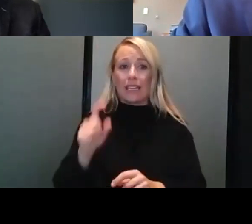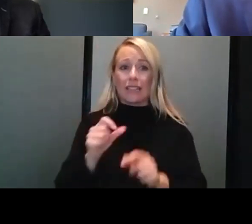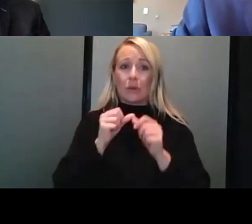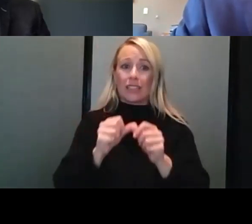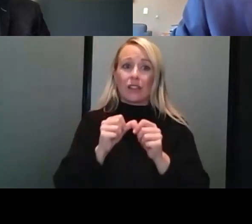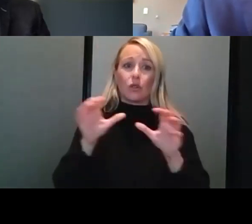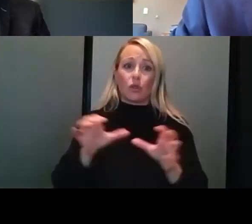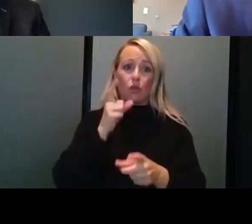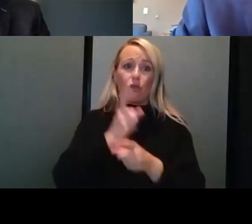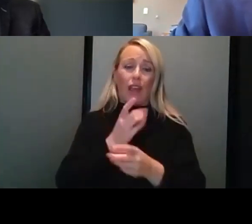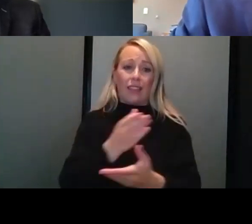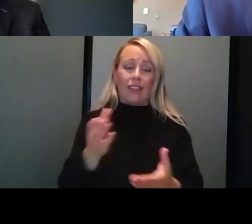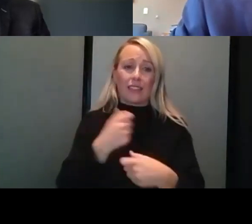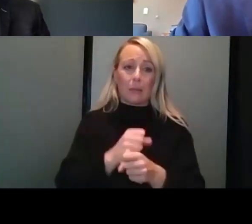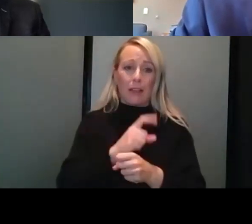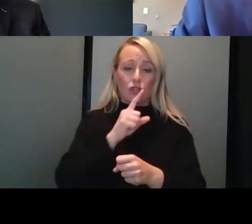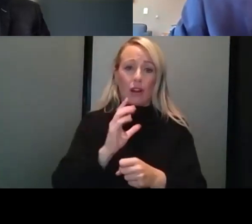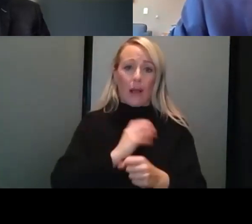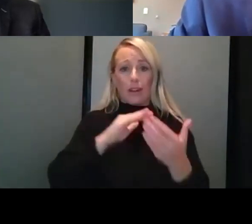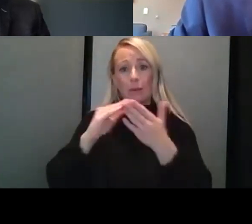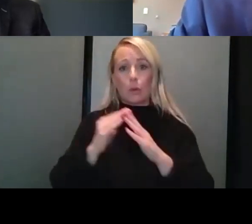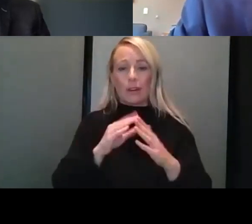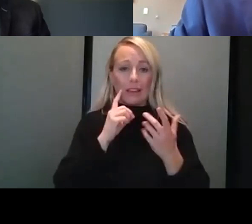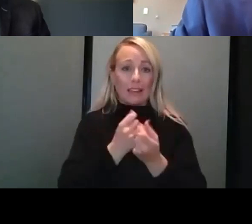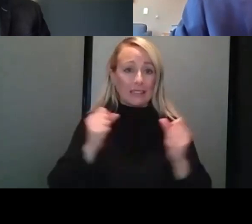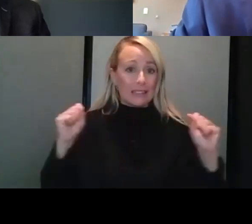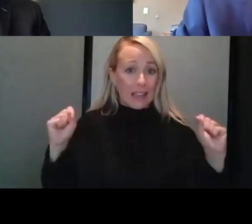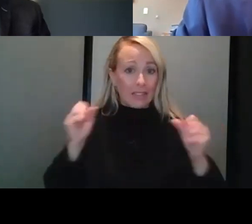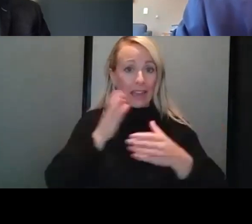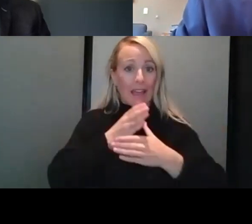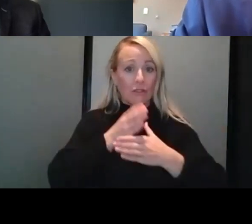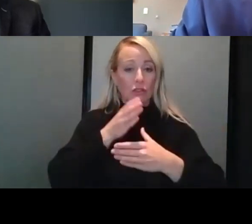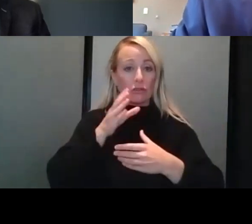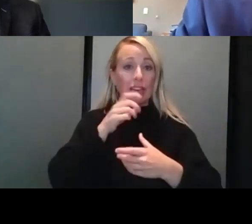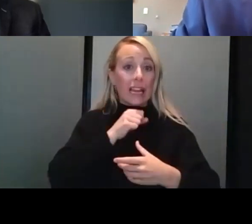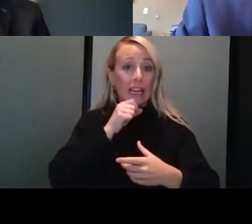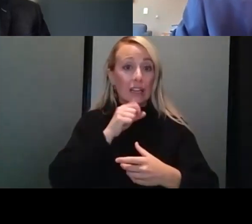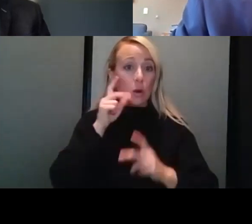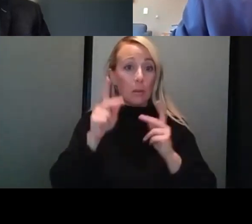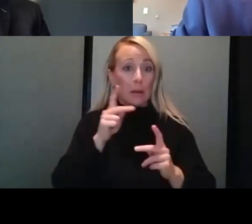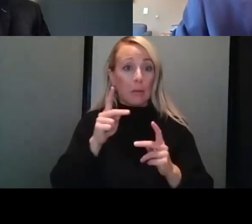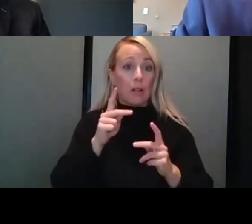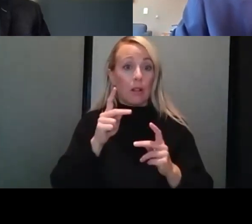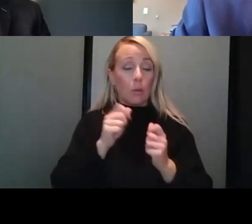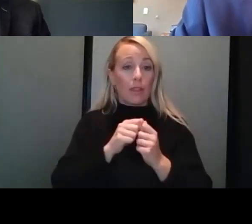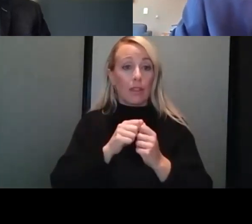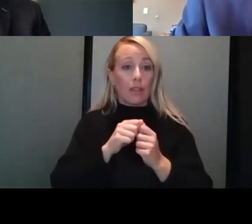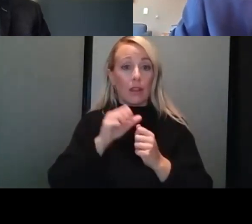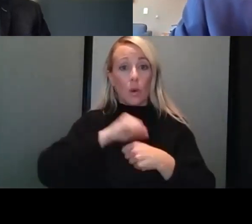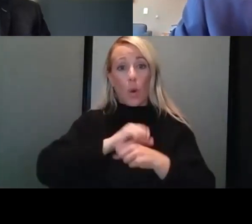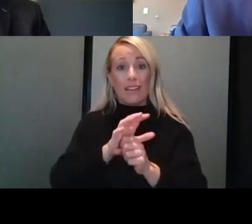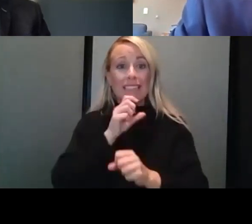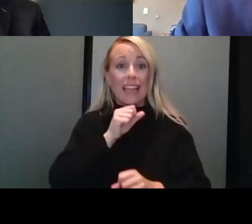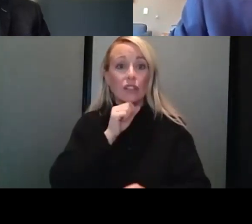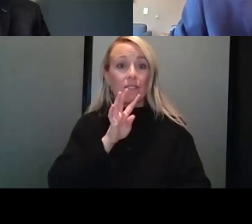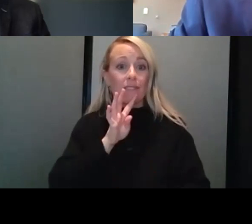right things to make sure our communities are safe. The average age right now of our inpatients with COVID is 43. The